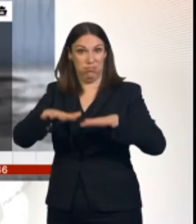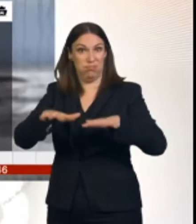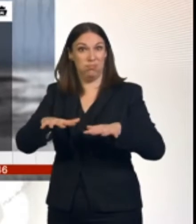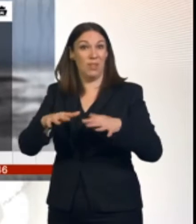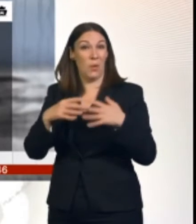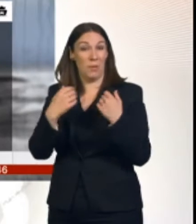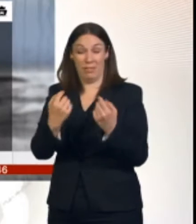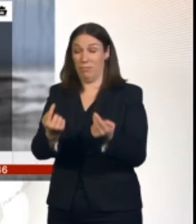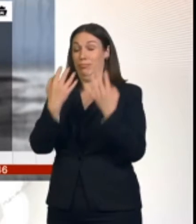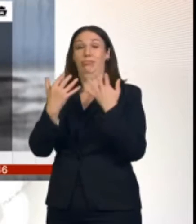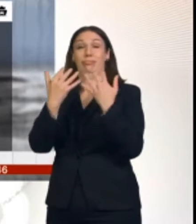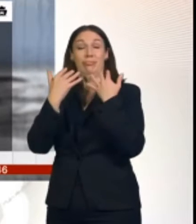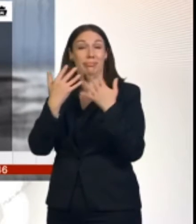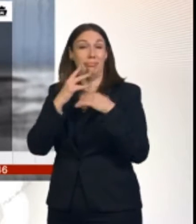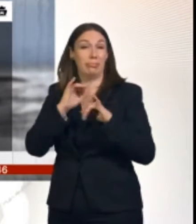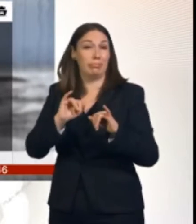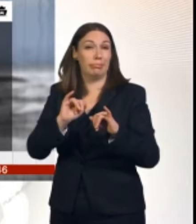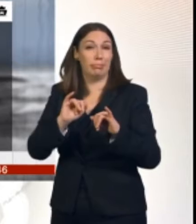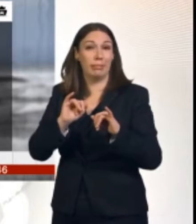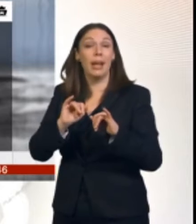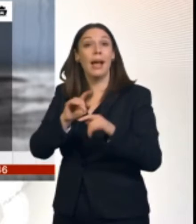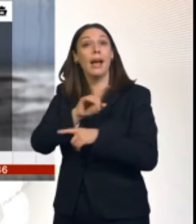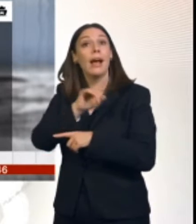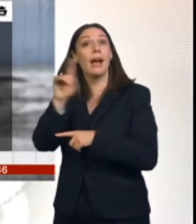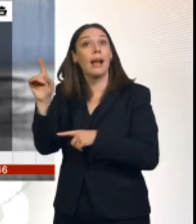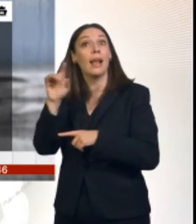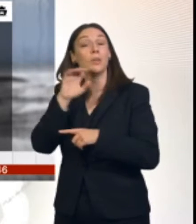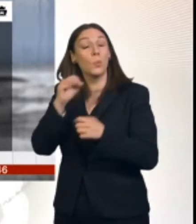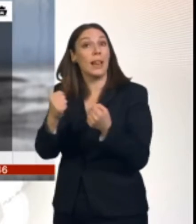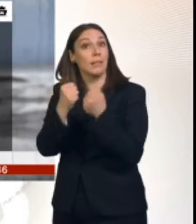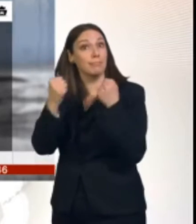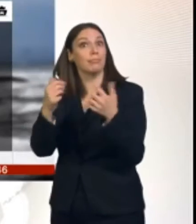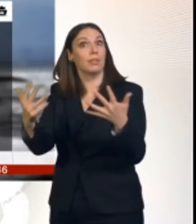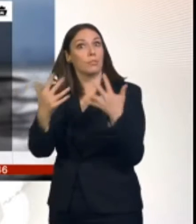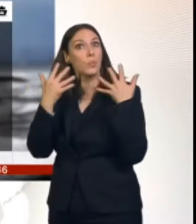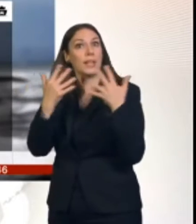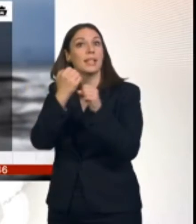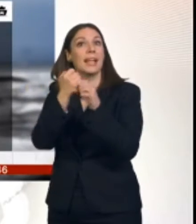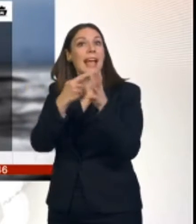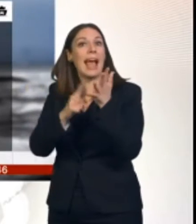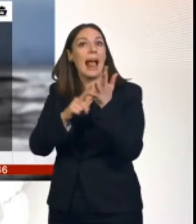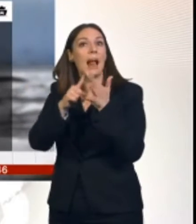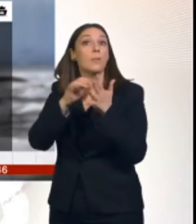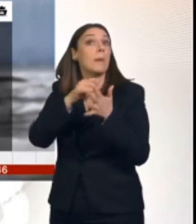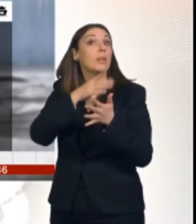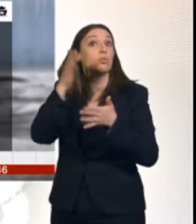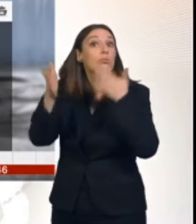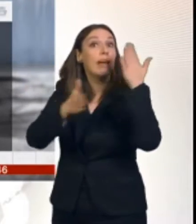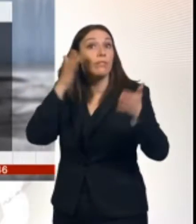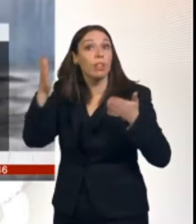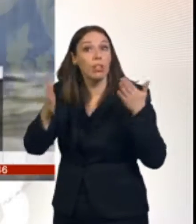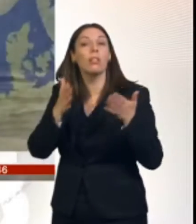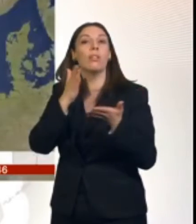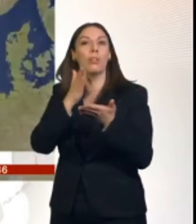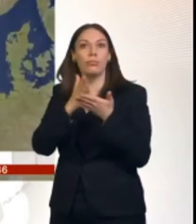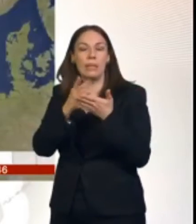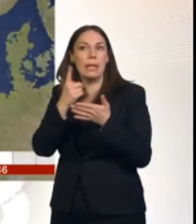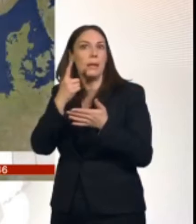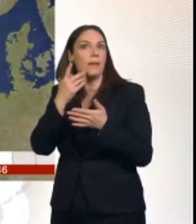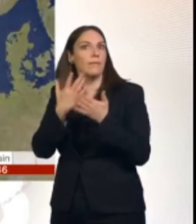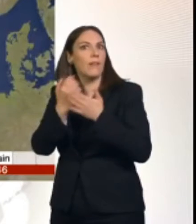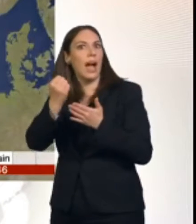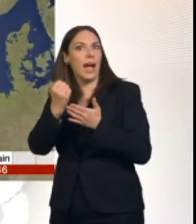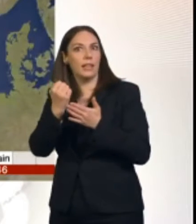through today. We'll see widespread gales, if not severe gales later. So if you are on the move, BBC Local Radio, best port of call should there be any travel